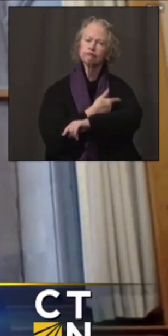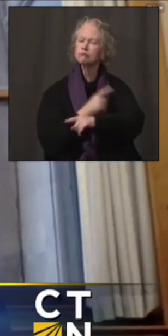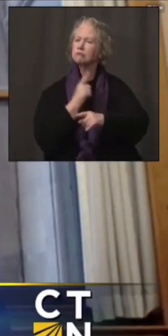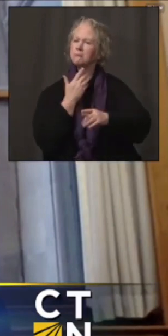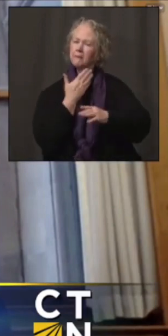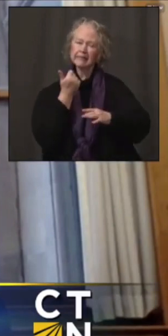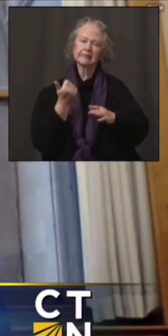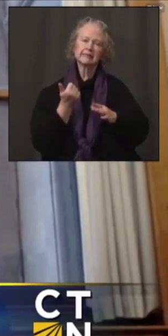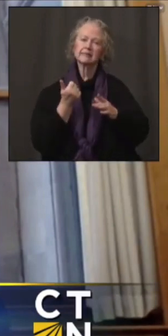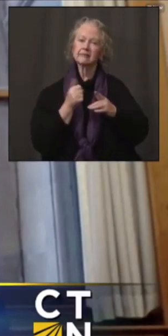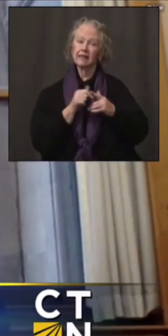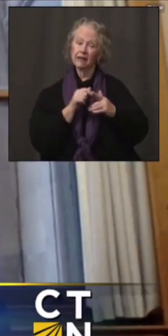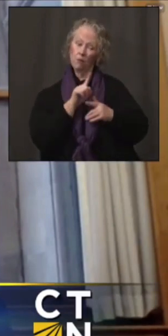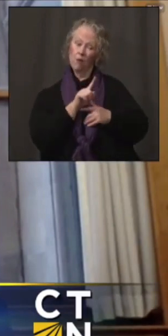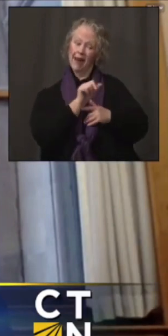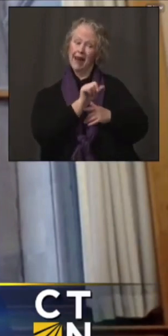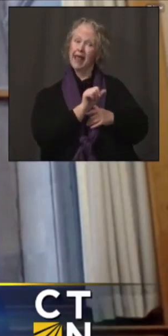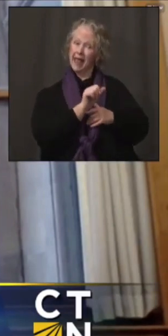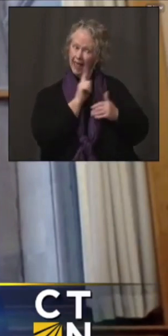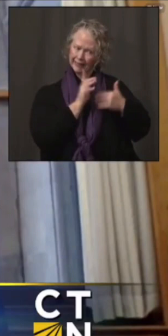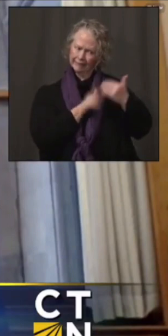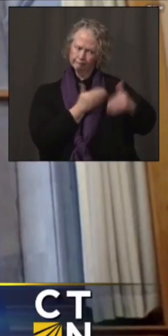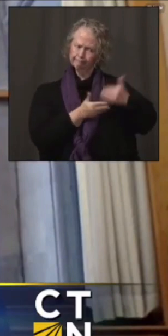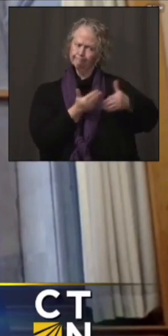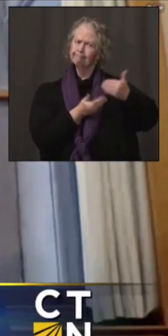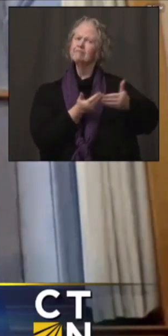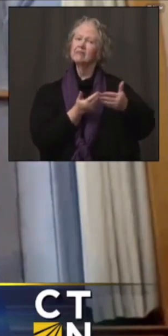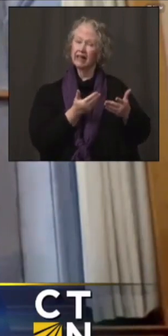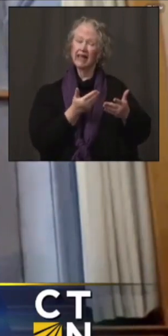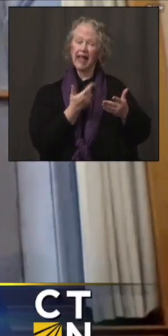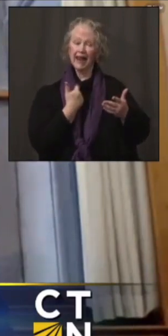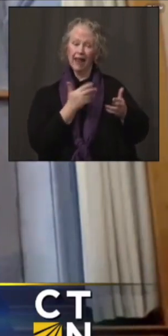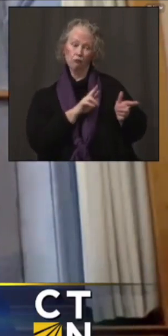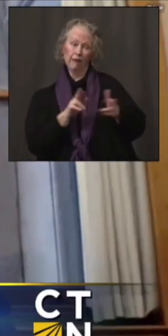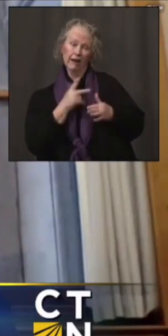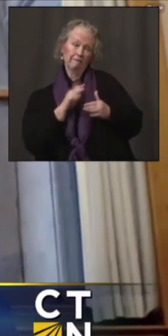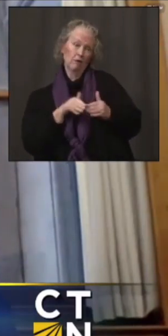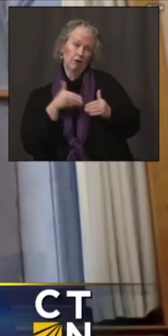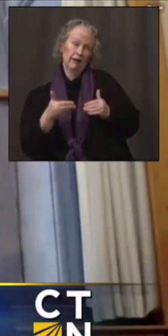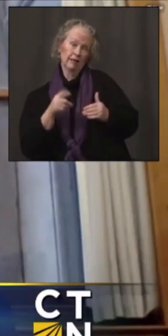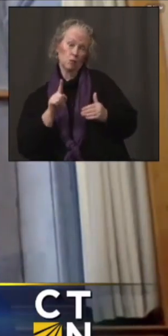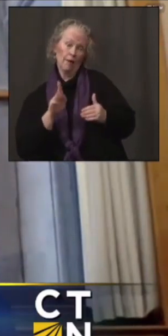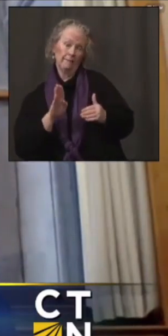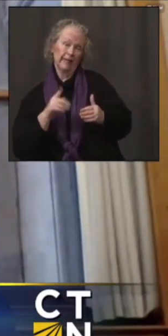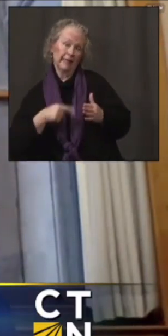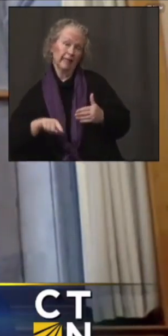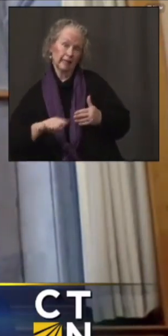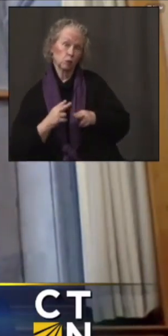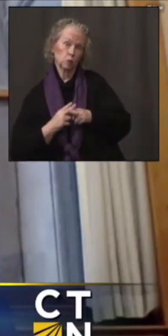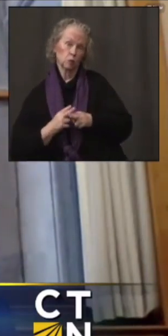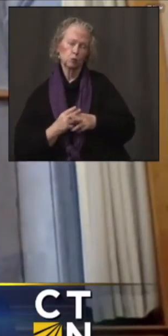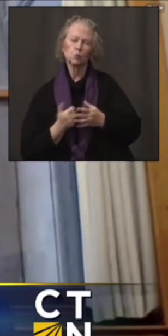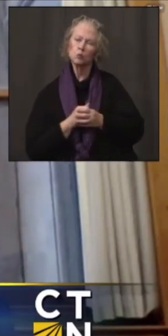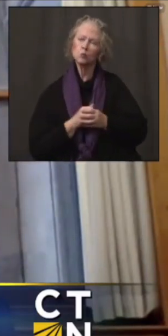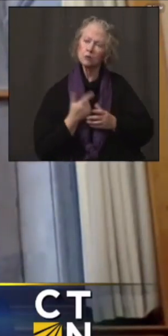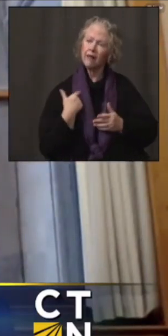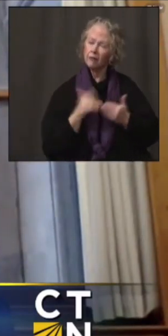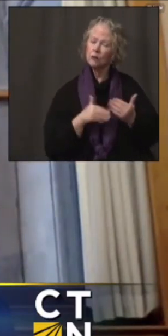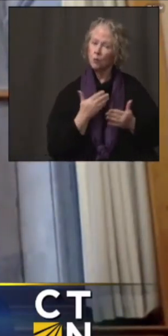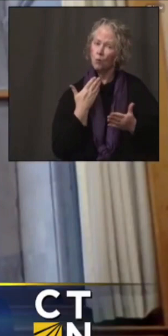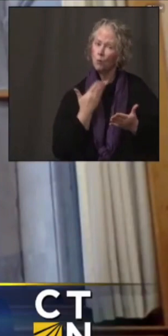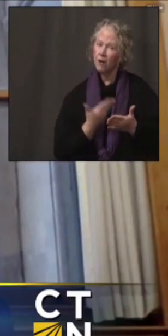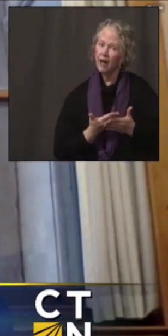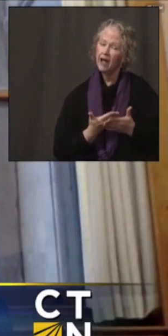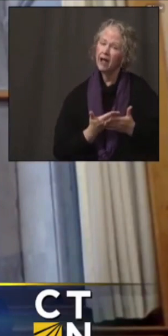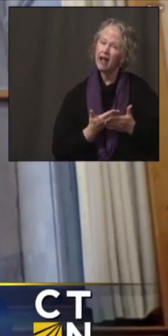people in phase 1A. We're moving through those populations. We're planning for the next phase. So I think overall, things have been going well. And I think